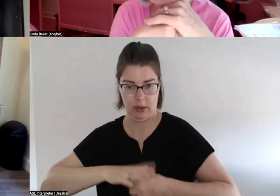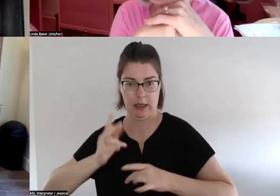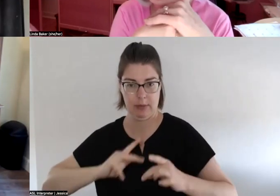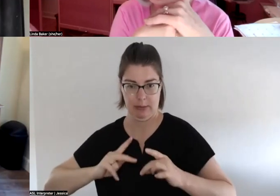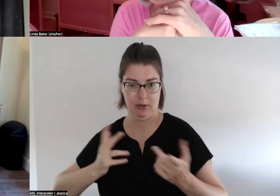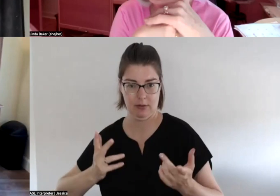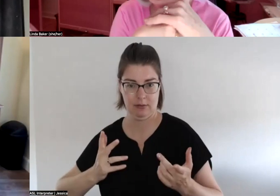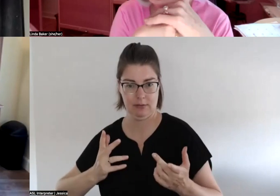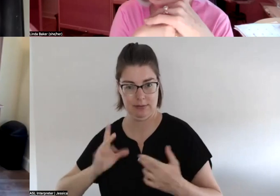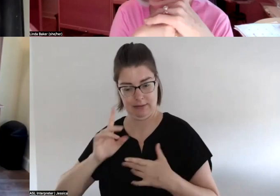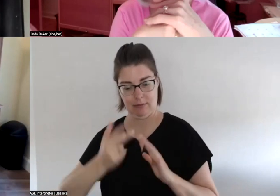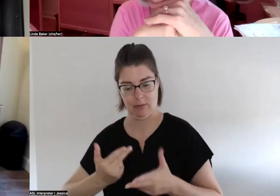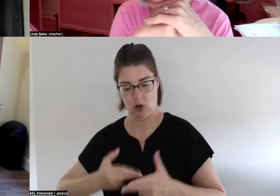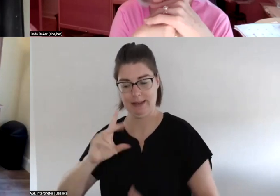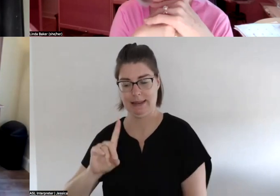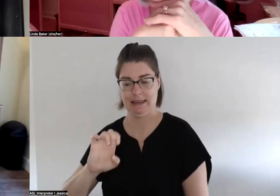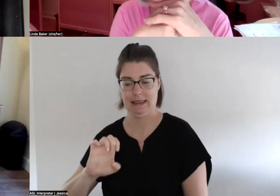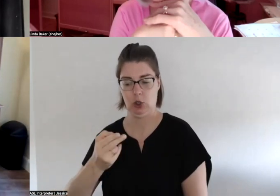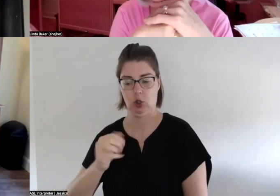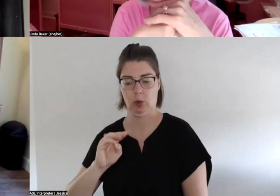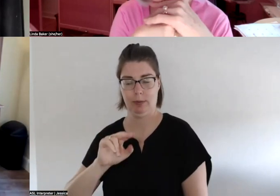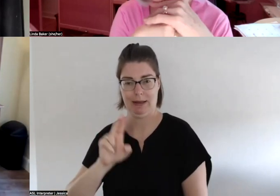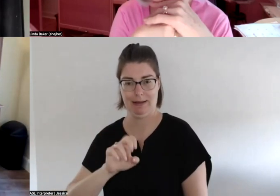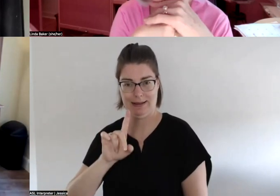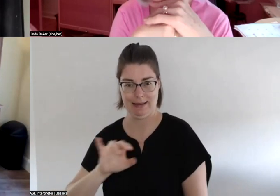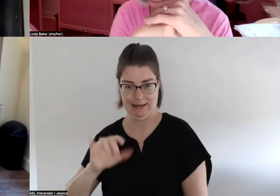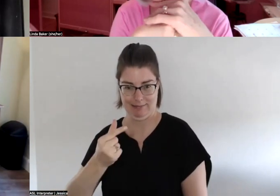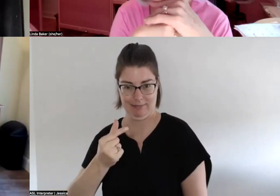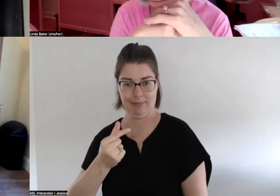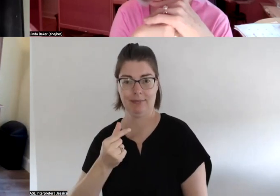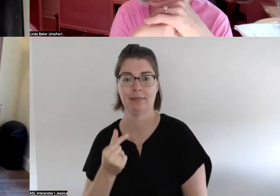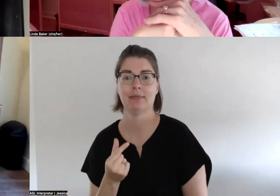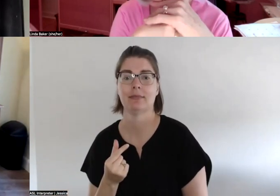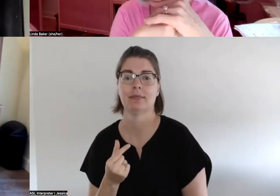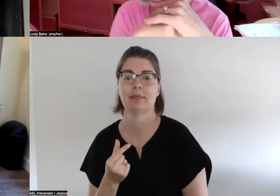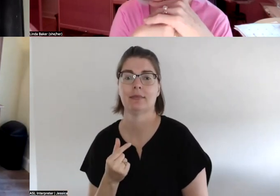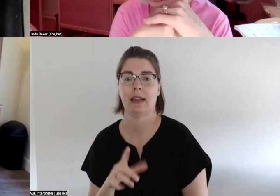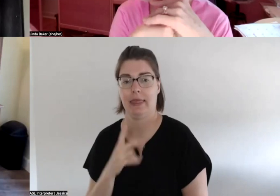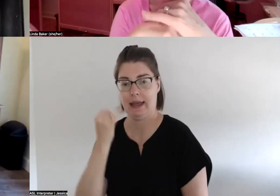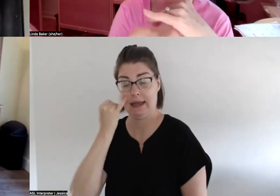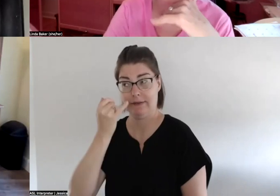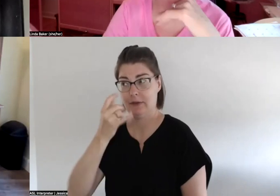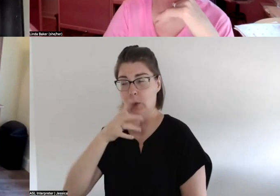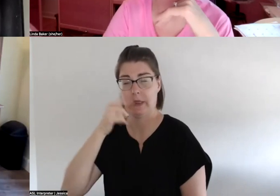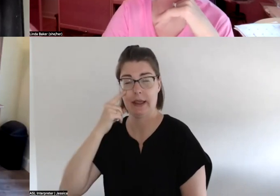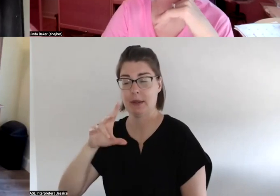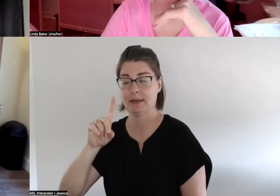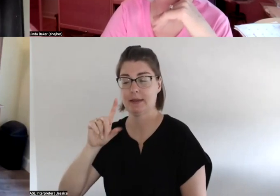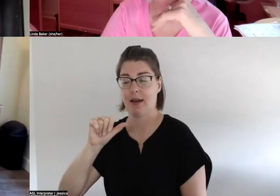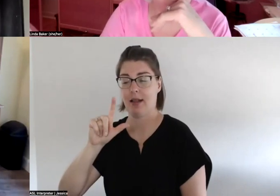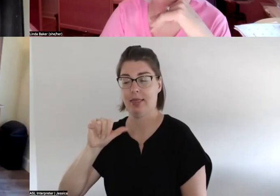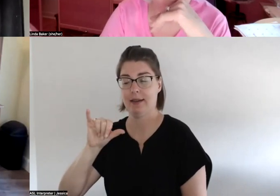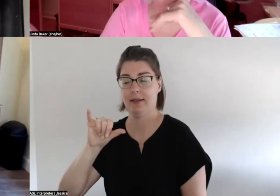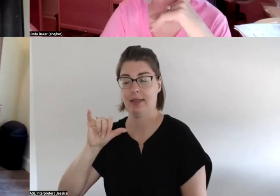and um and then being able to the dalai lama speaks of cyclic existence